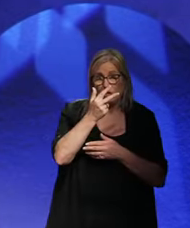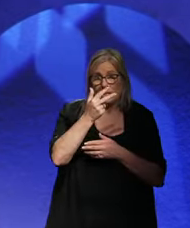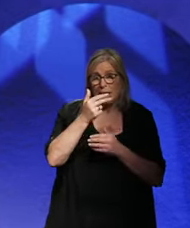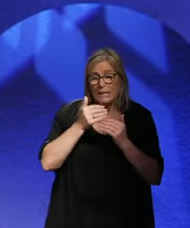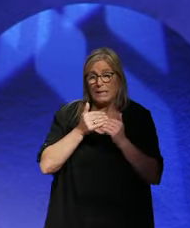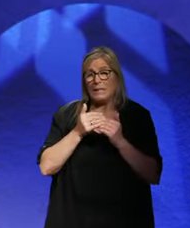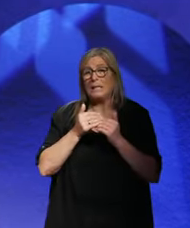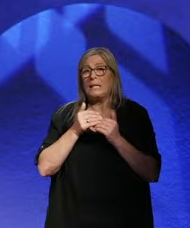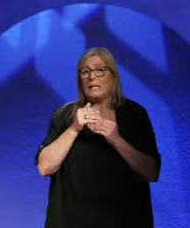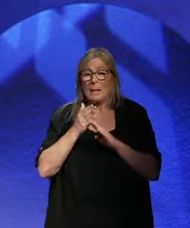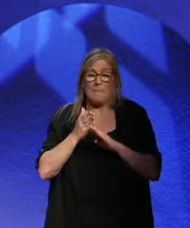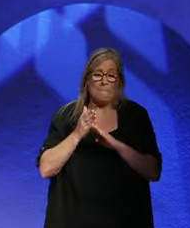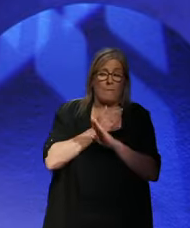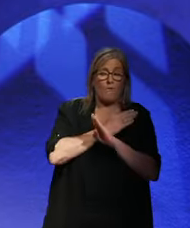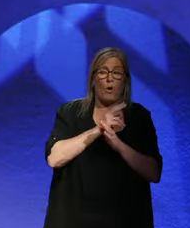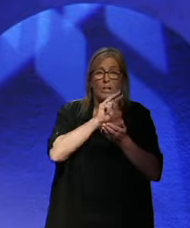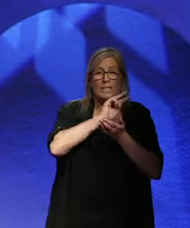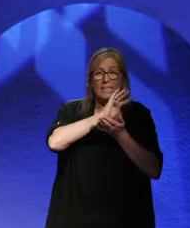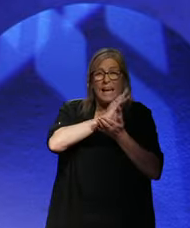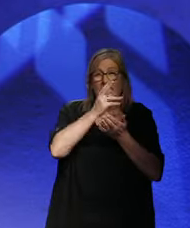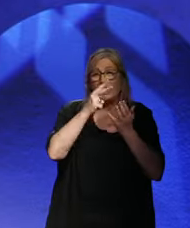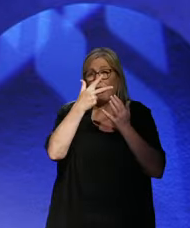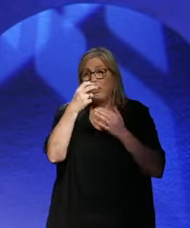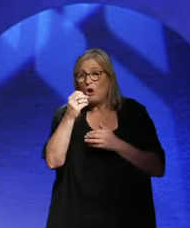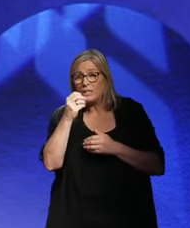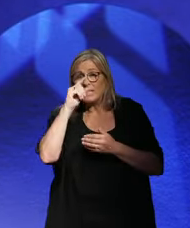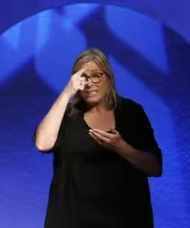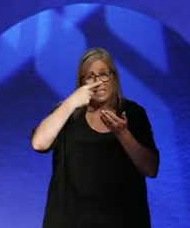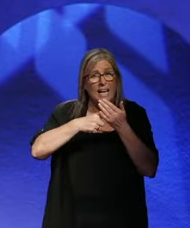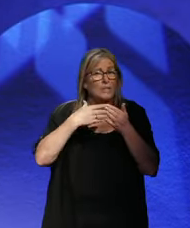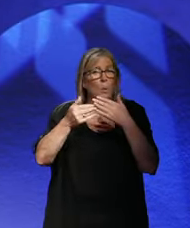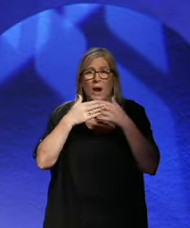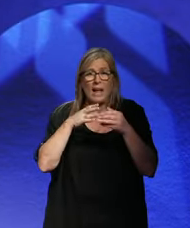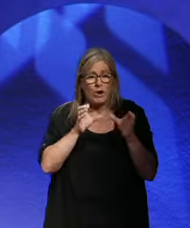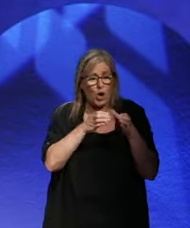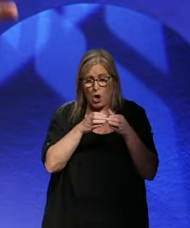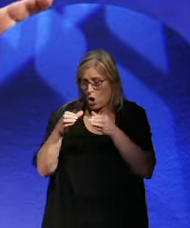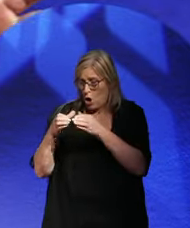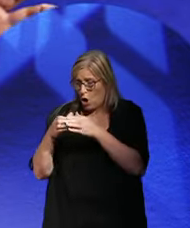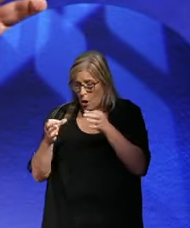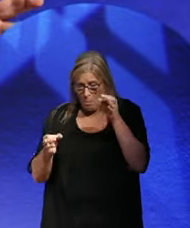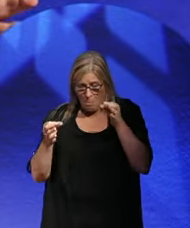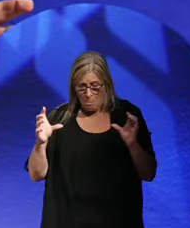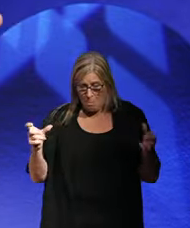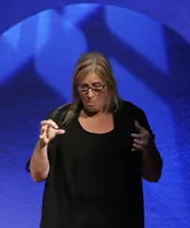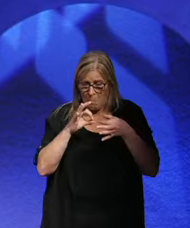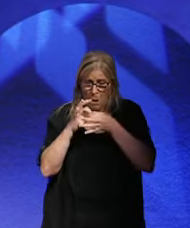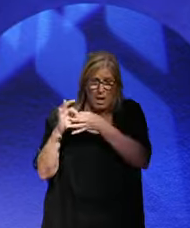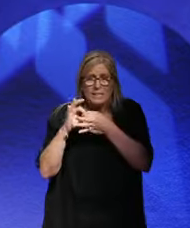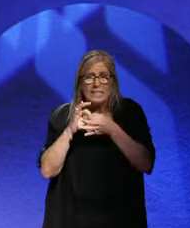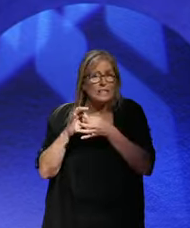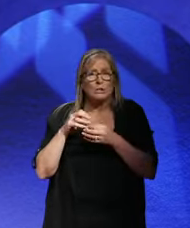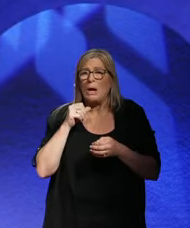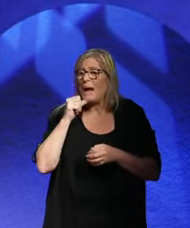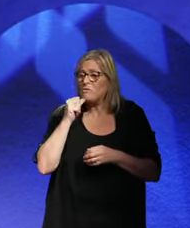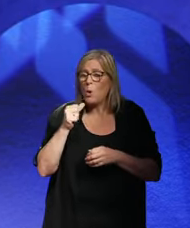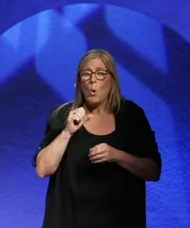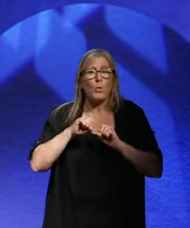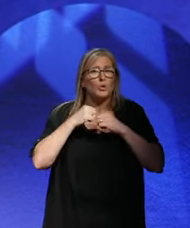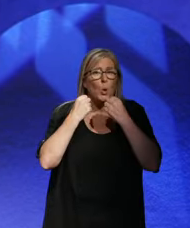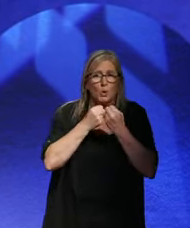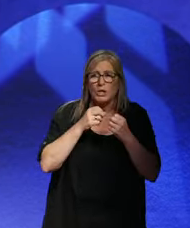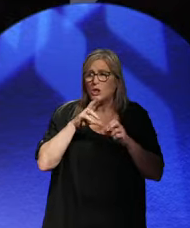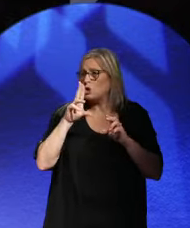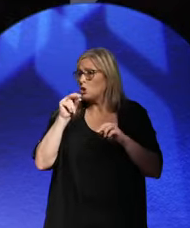it in 1930. He decides whatever coalition comes to power, it will have no socialists in it, no members of the